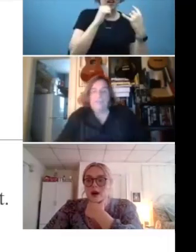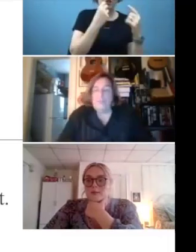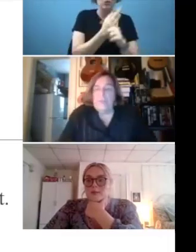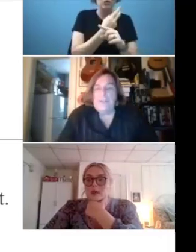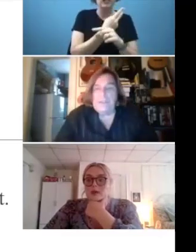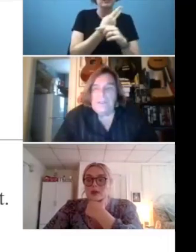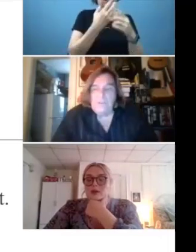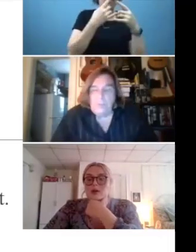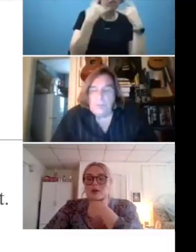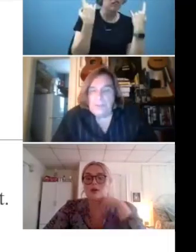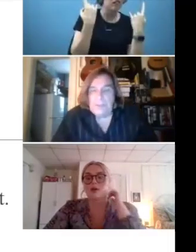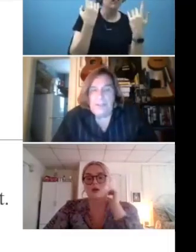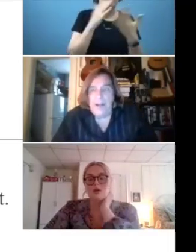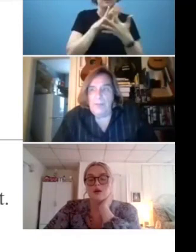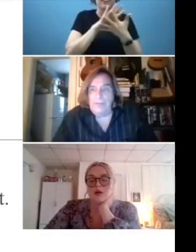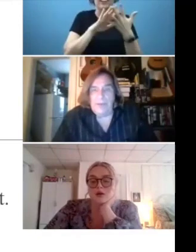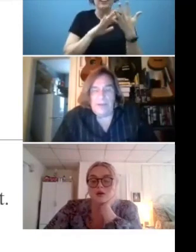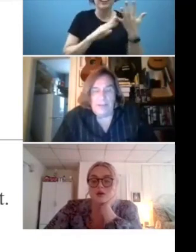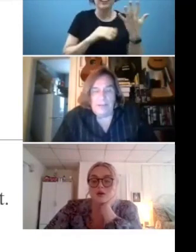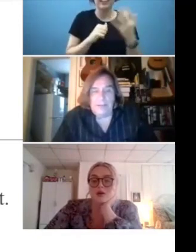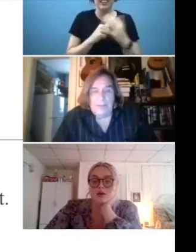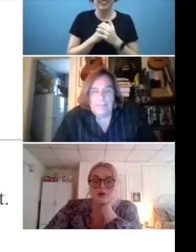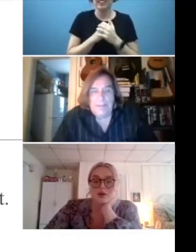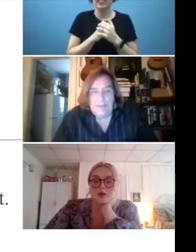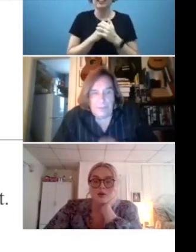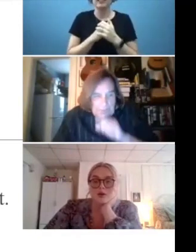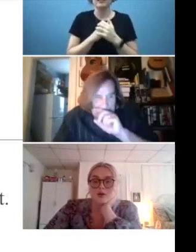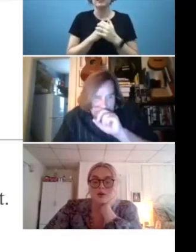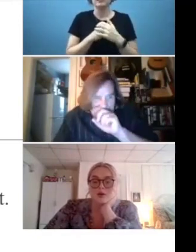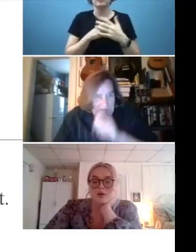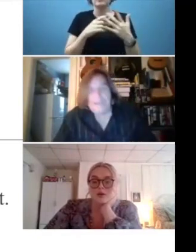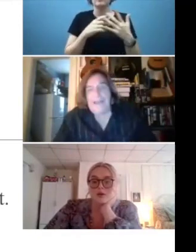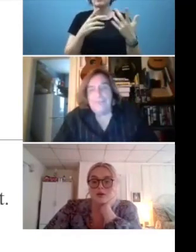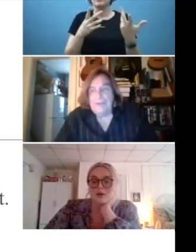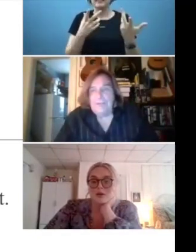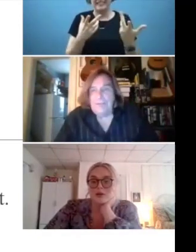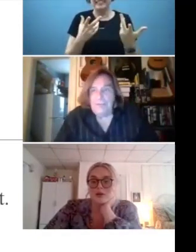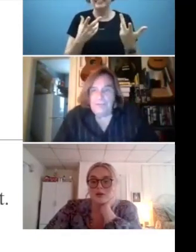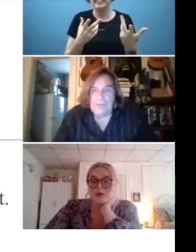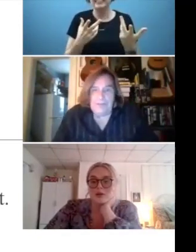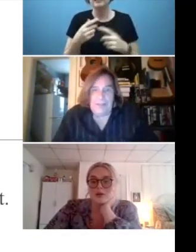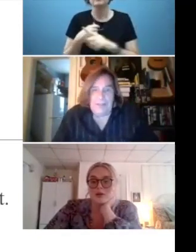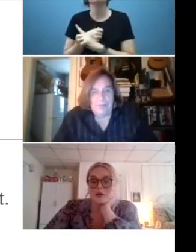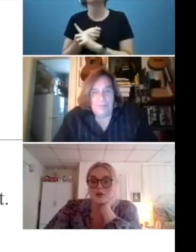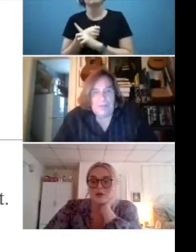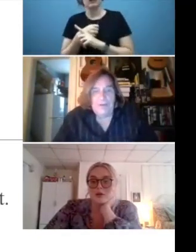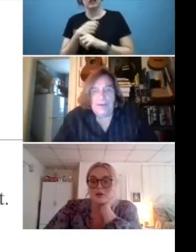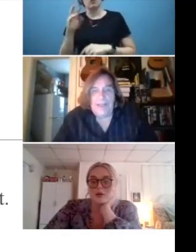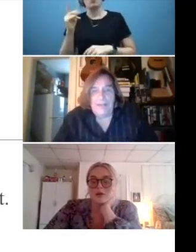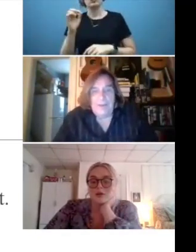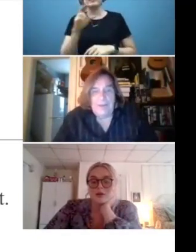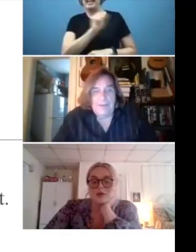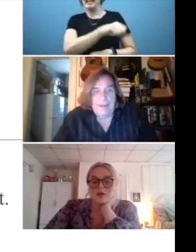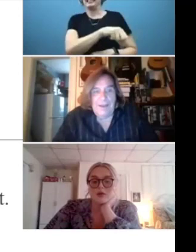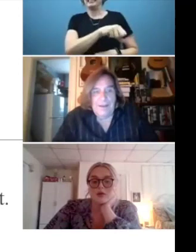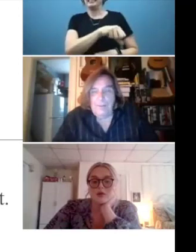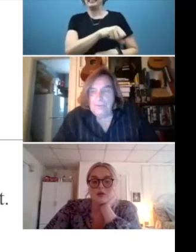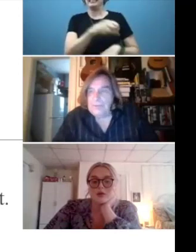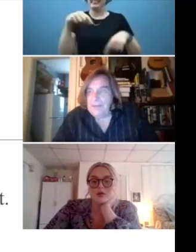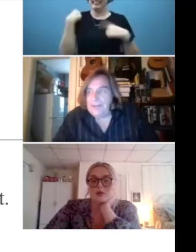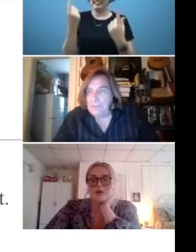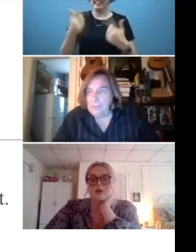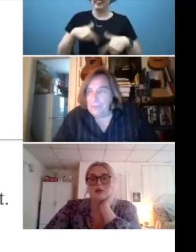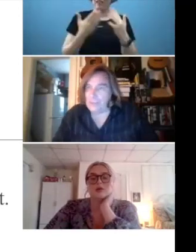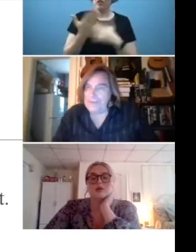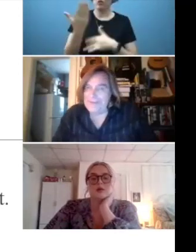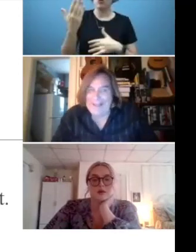That is really, really helpful. And I, you know, we think that after living through this pandemic for a year and a half, almost